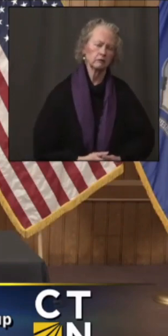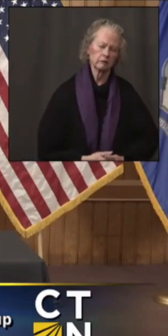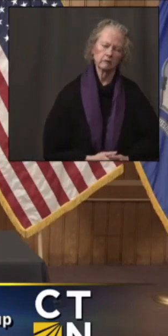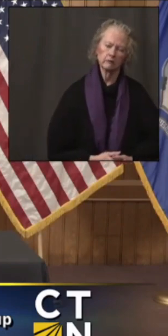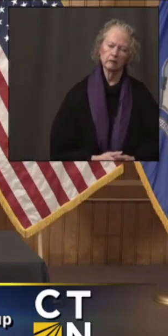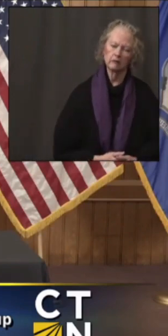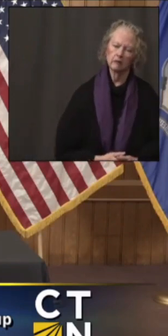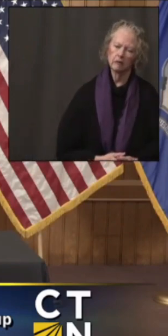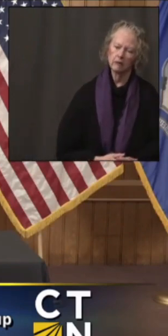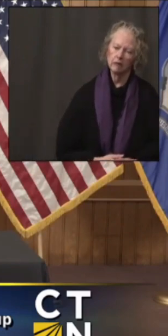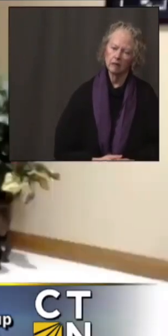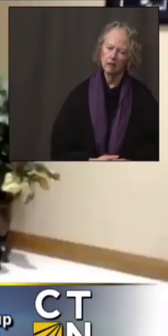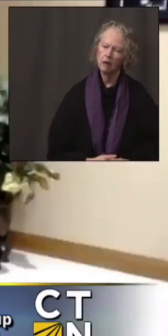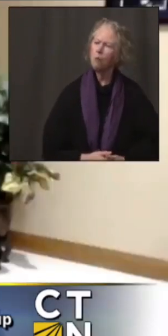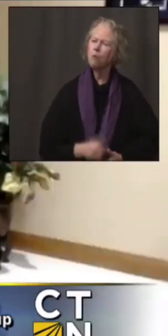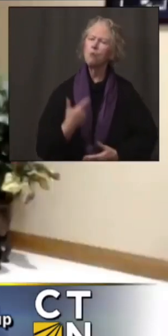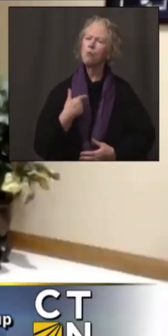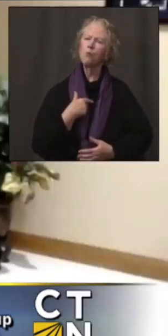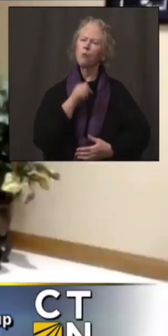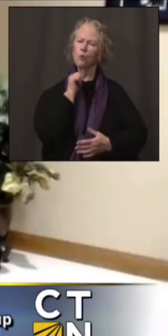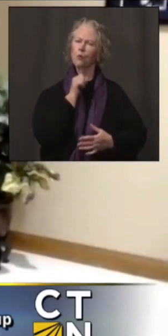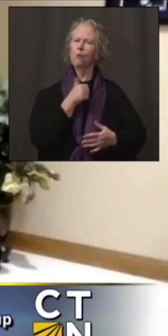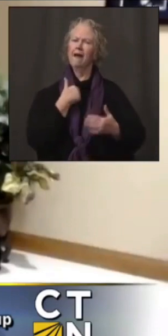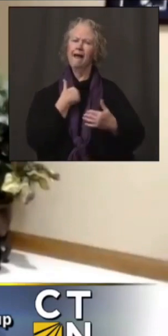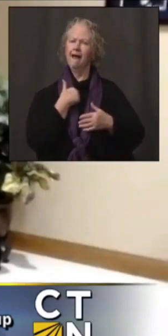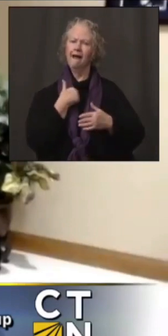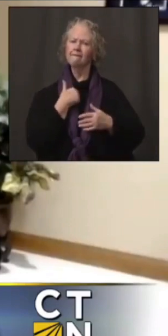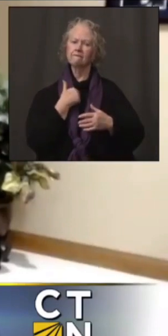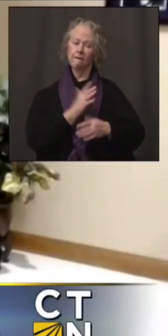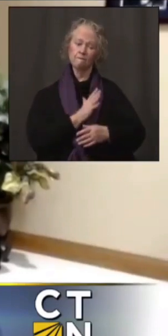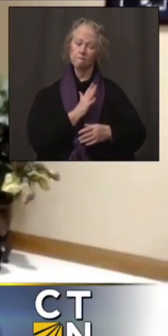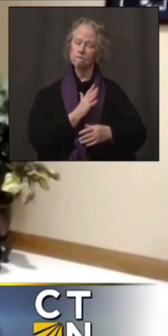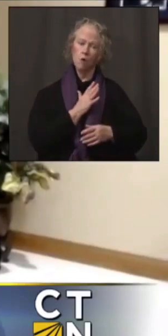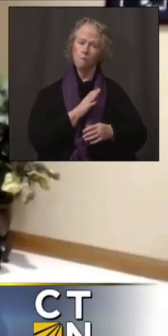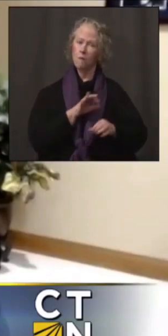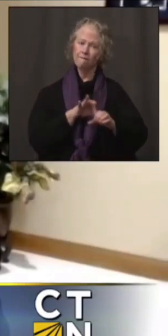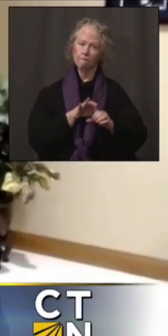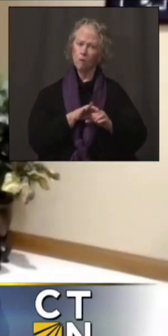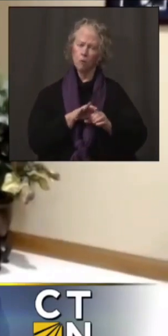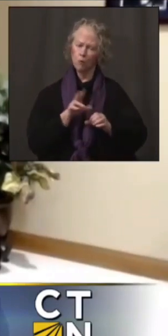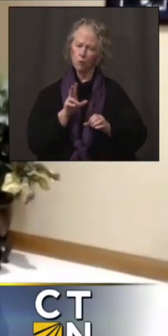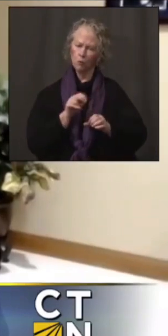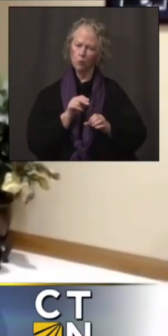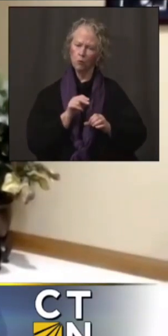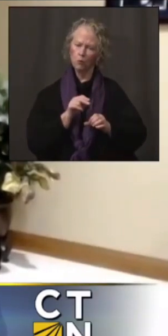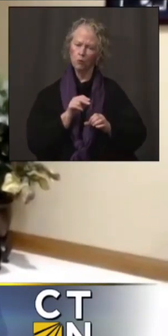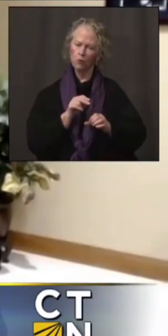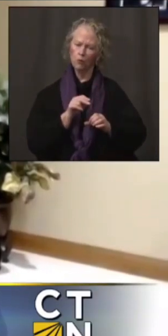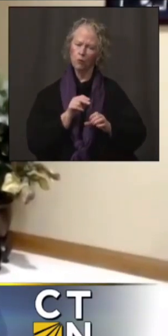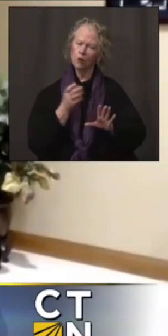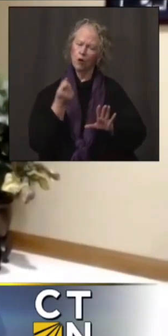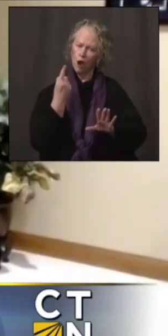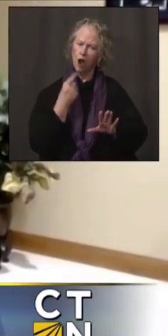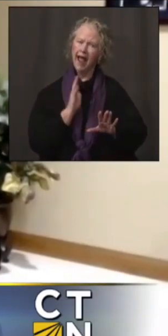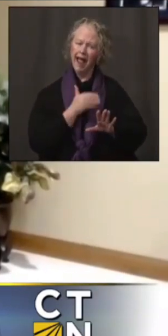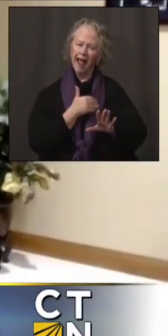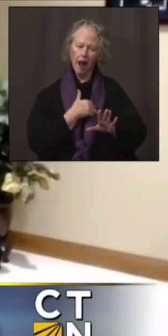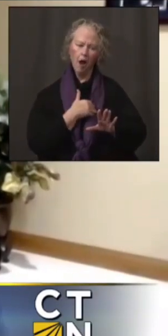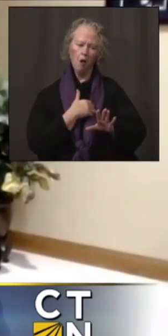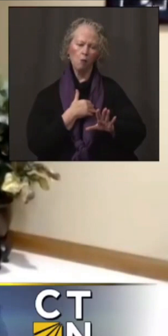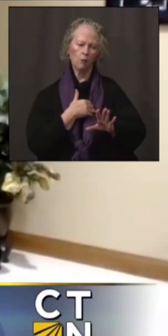We have not had any formal vote, uh, in any of our subcommittees. However, remember, I mean, our job is to deliberate.